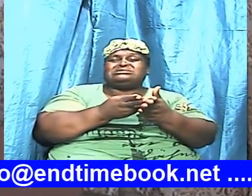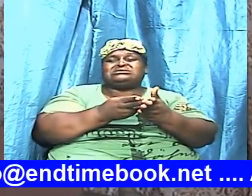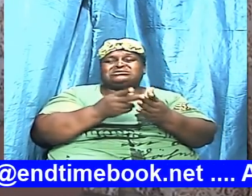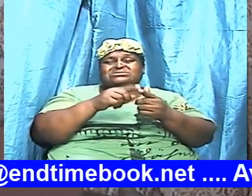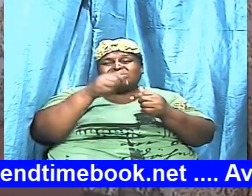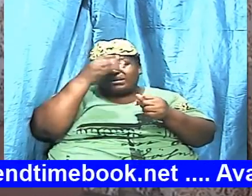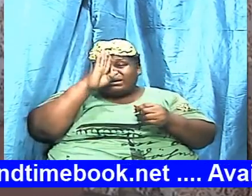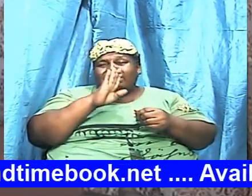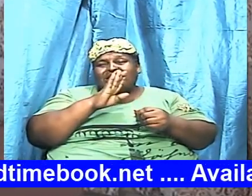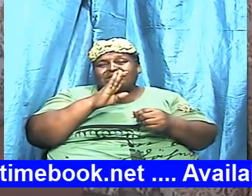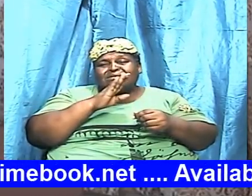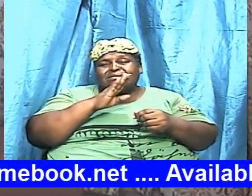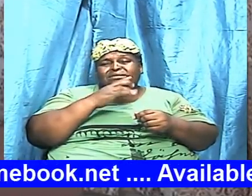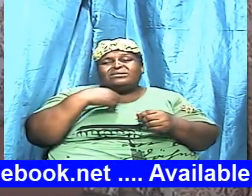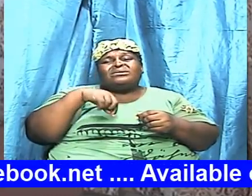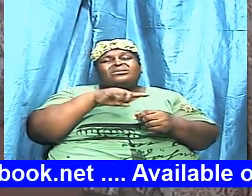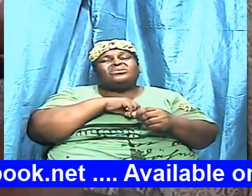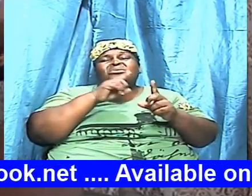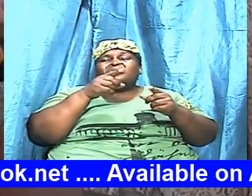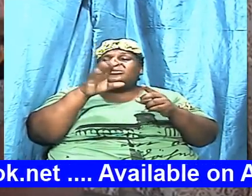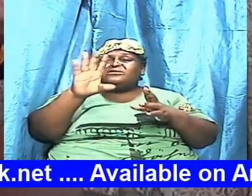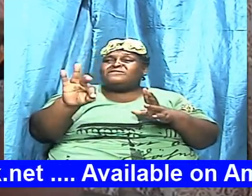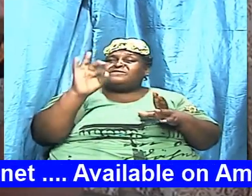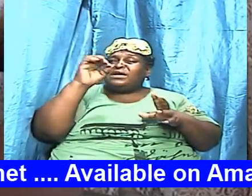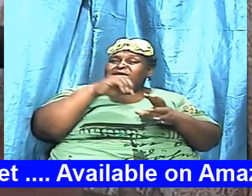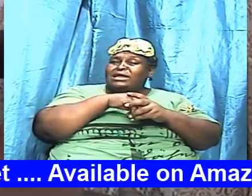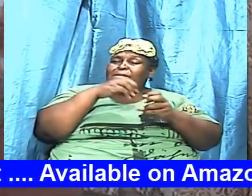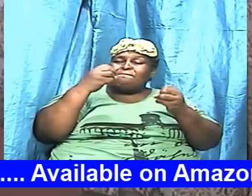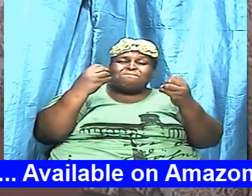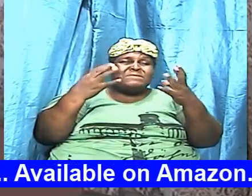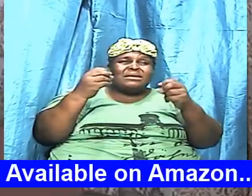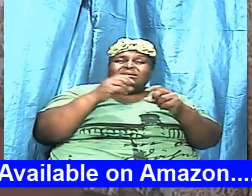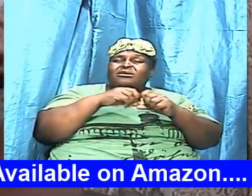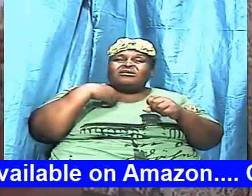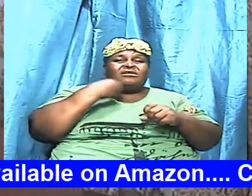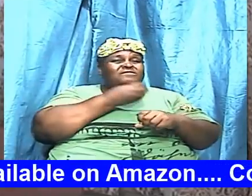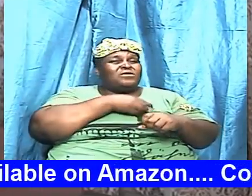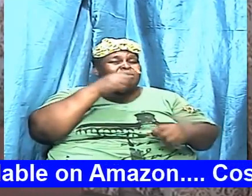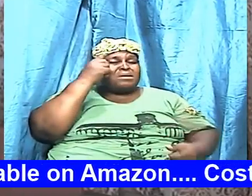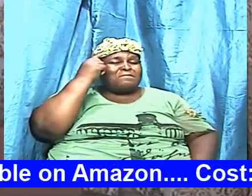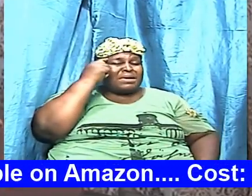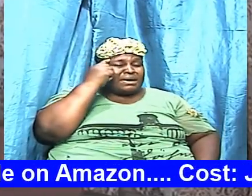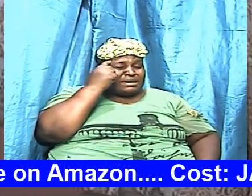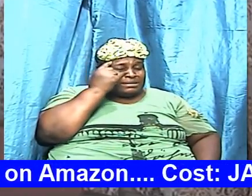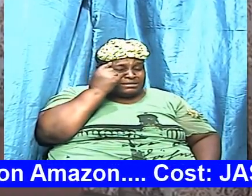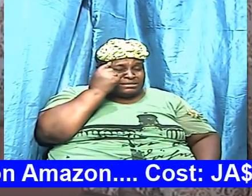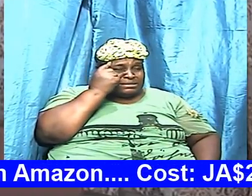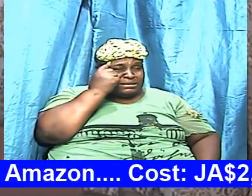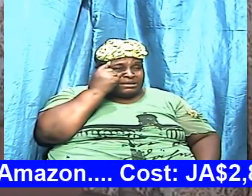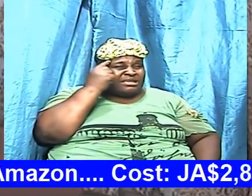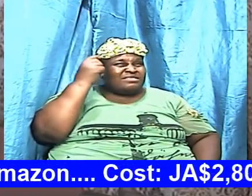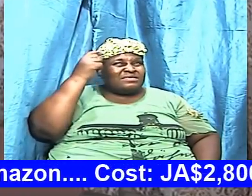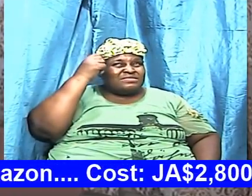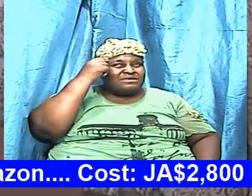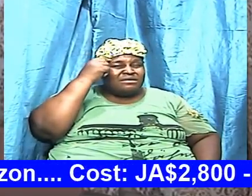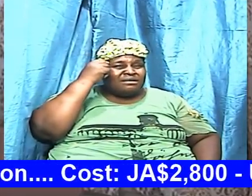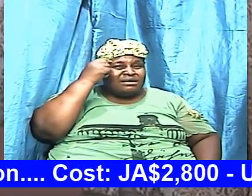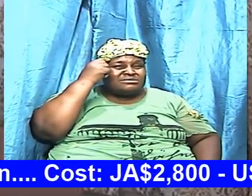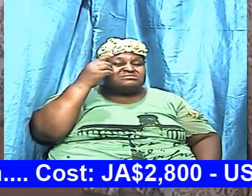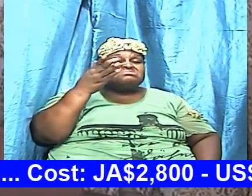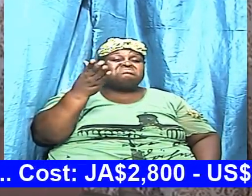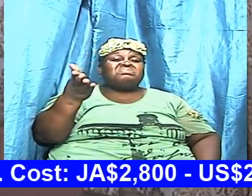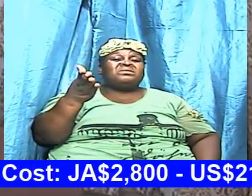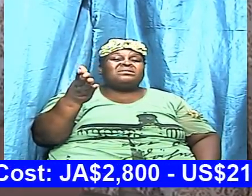find that in many of our minds all of us have had that experience the thoughts are there I